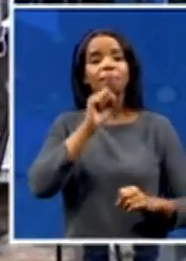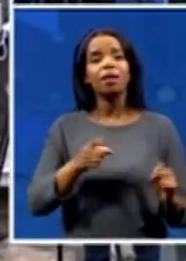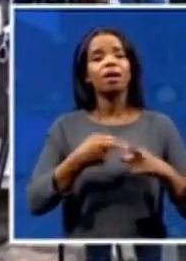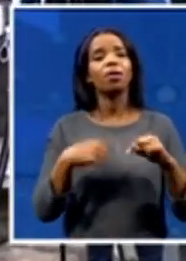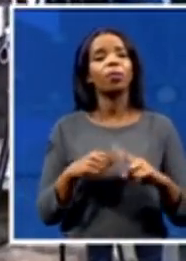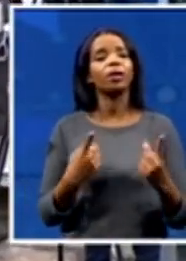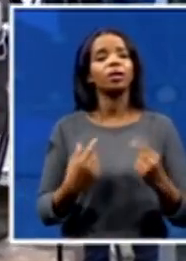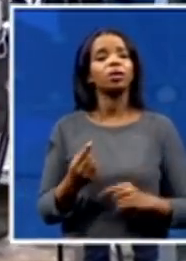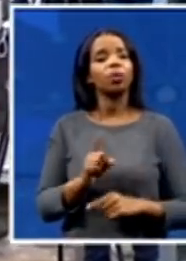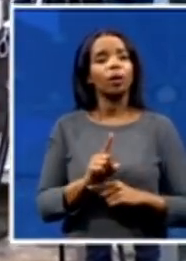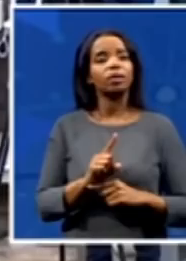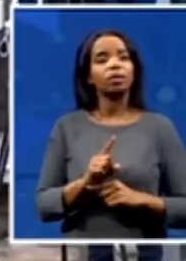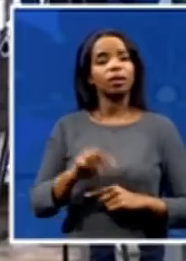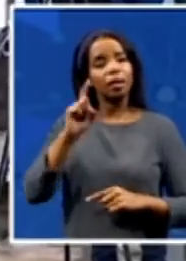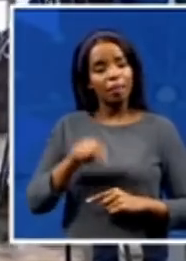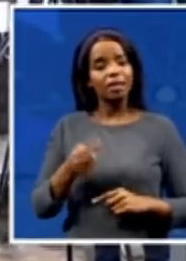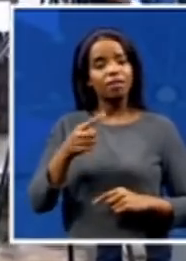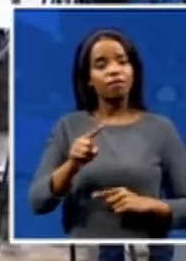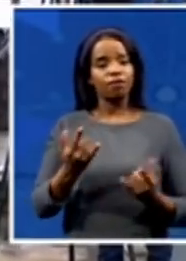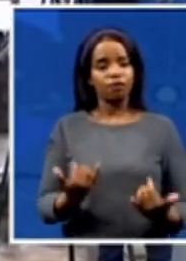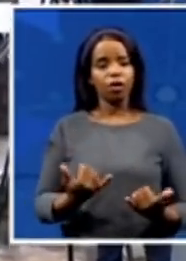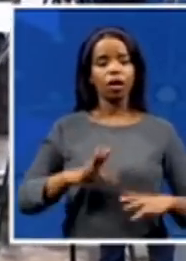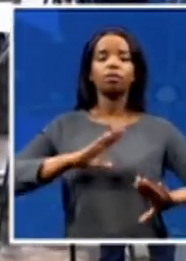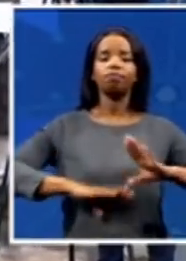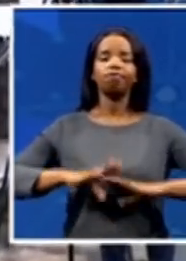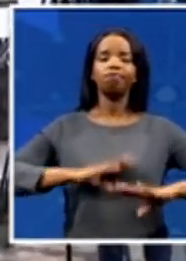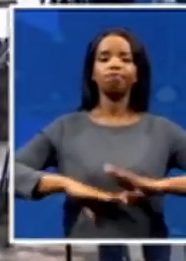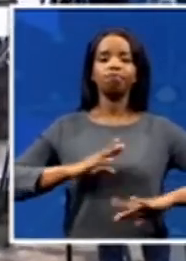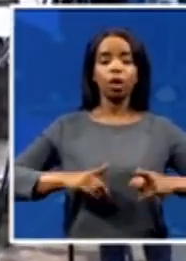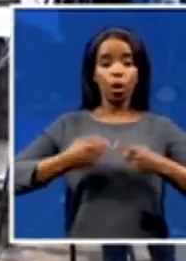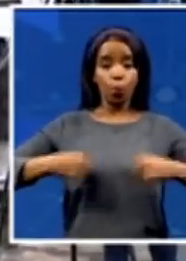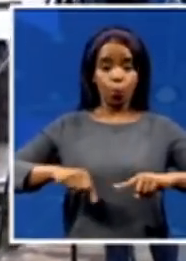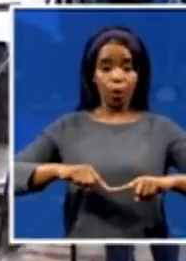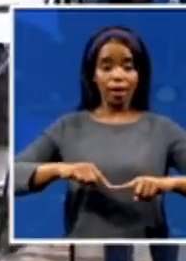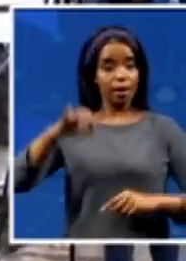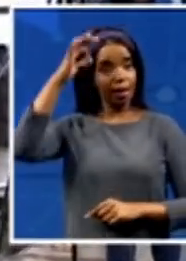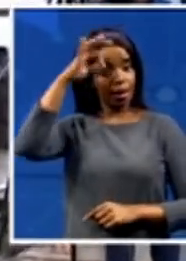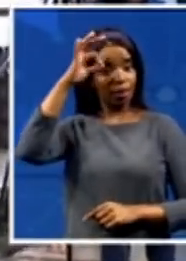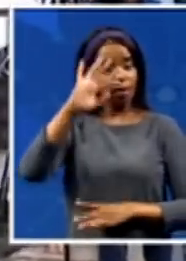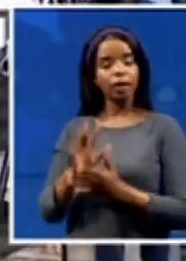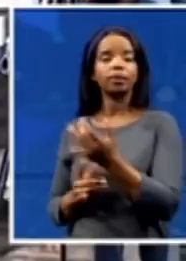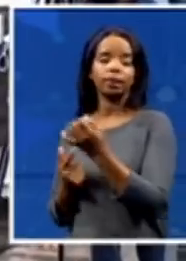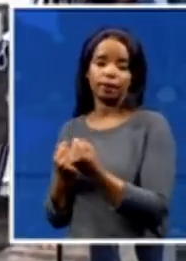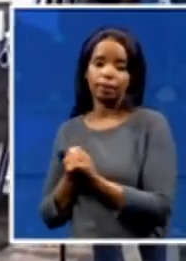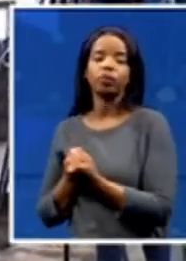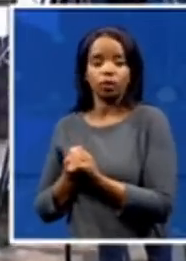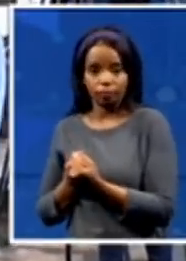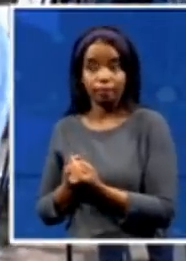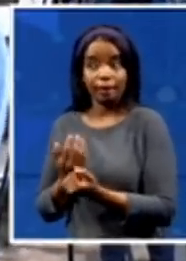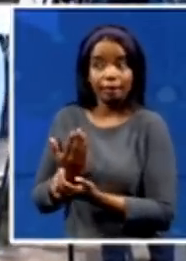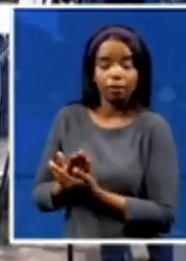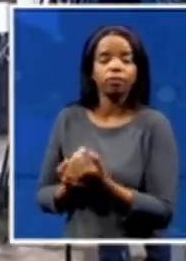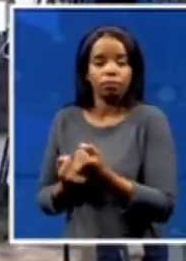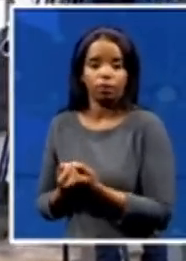for now and we'll support them as government wherever possible so that we are able to retain businesses, the investments,